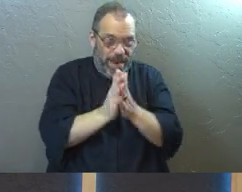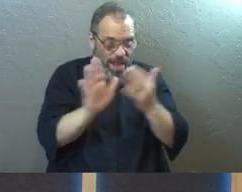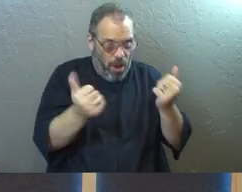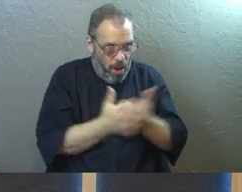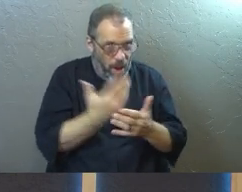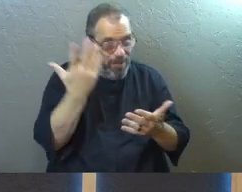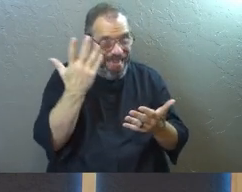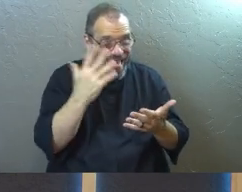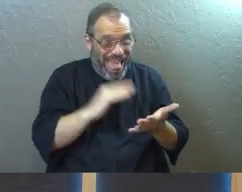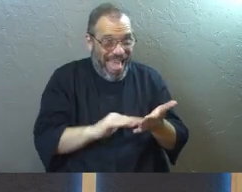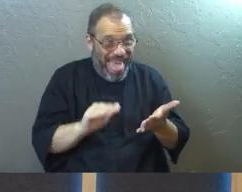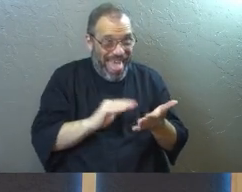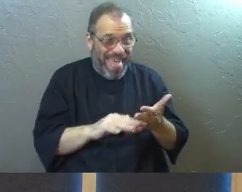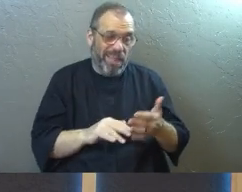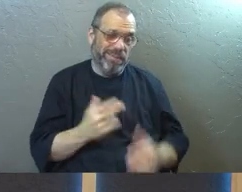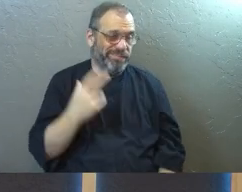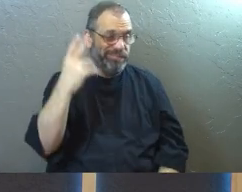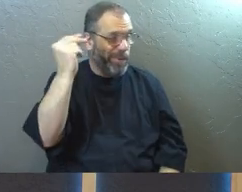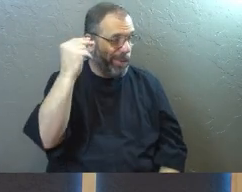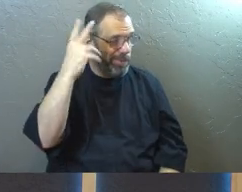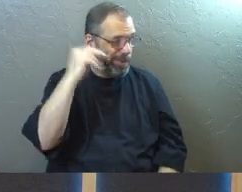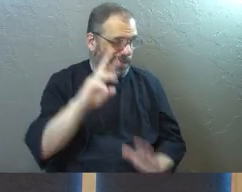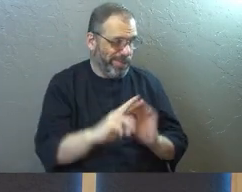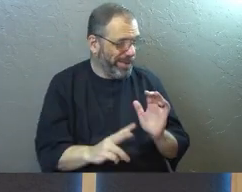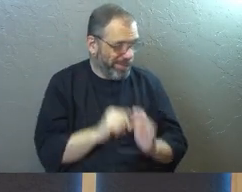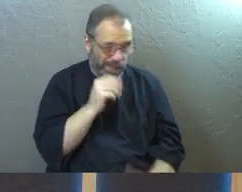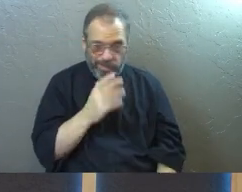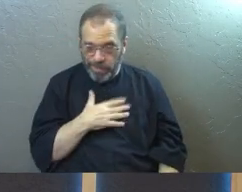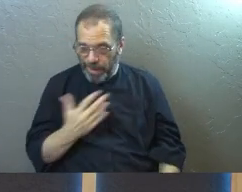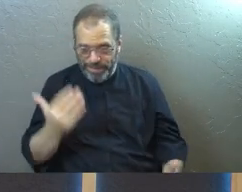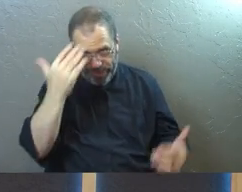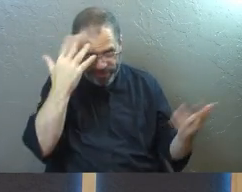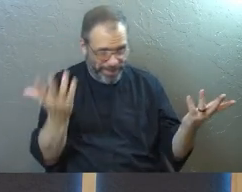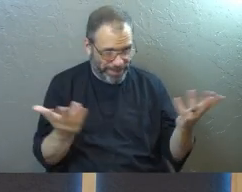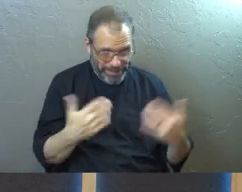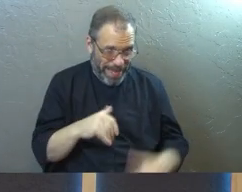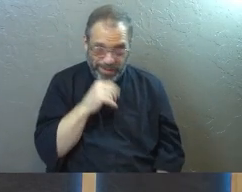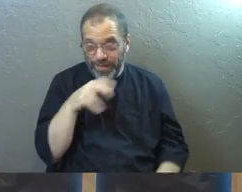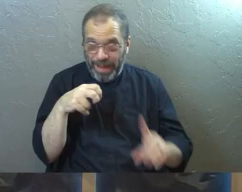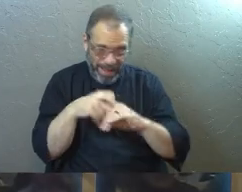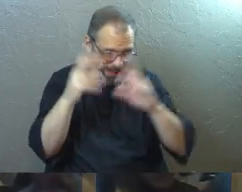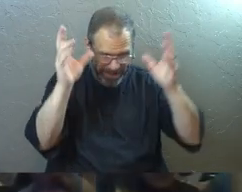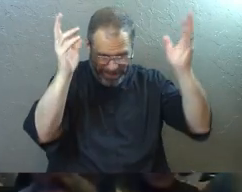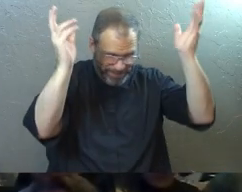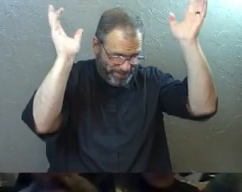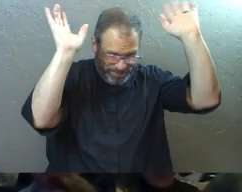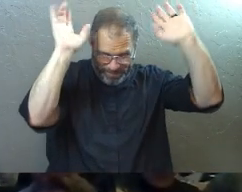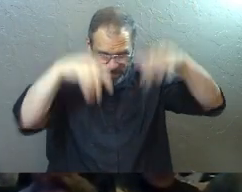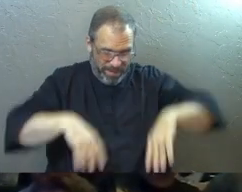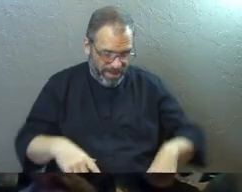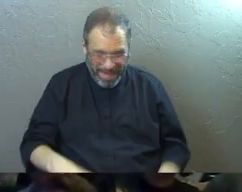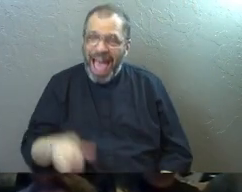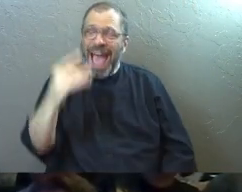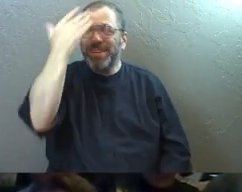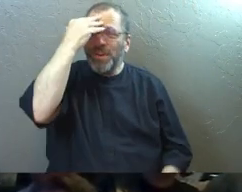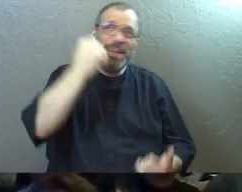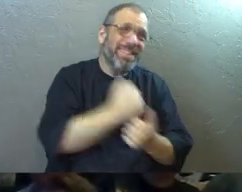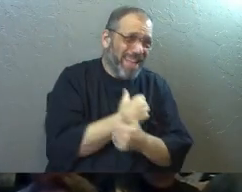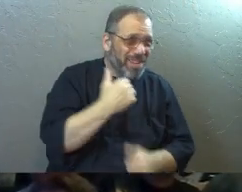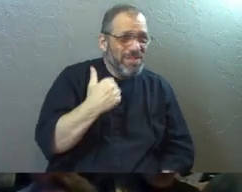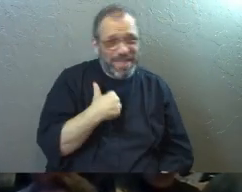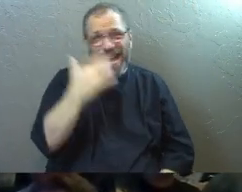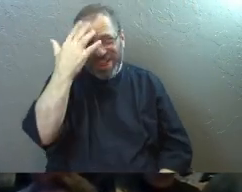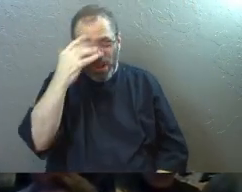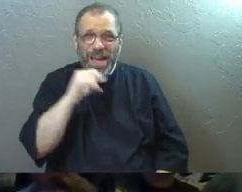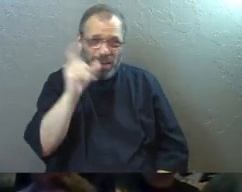got all the reasons why. It's like, it's his will. It's not my will. And I fully know that. And I don't need this from God. You know, like, I know he loves me. And I